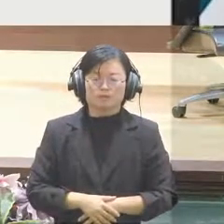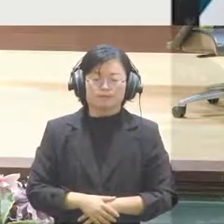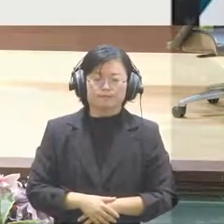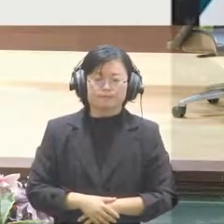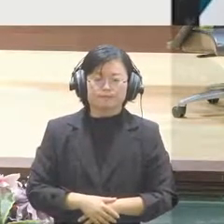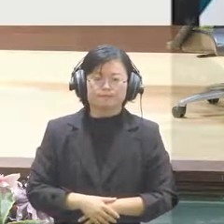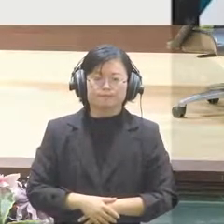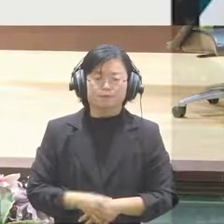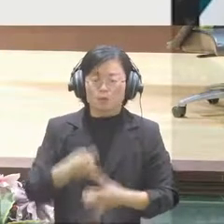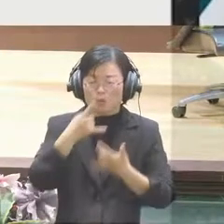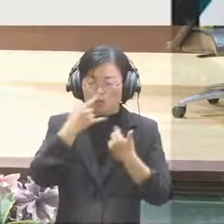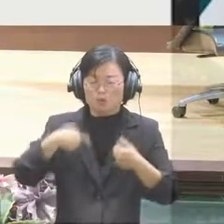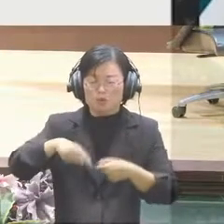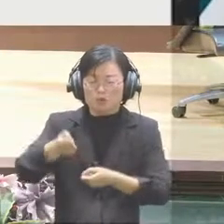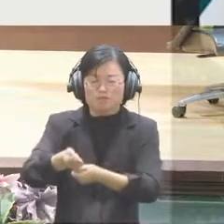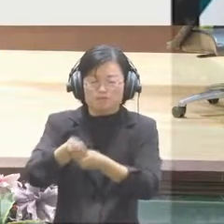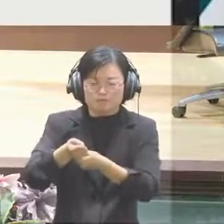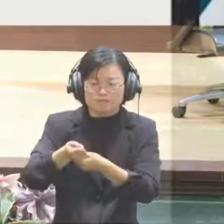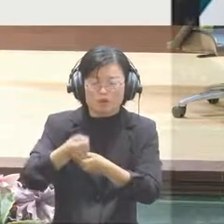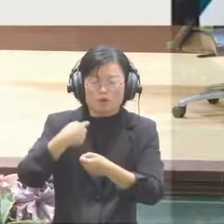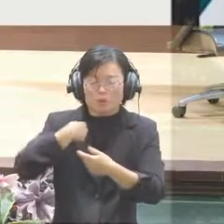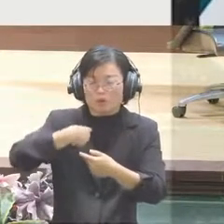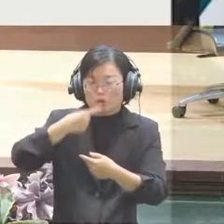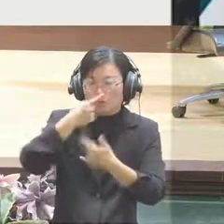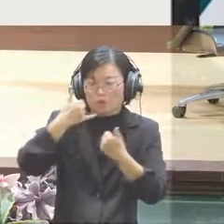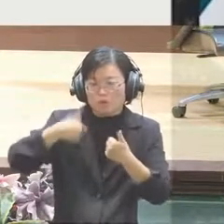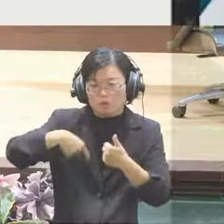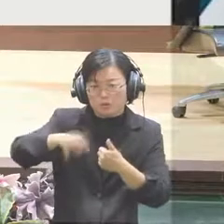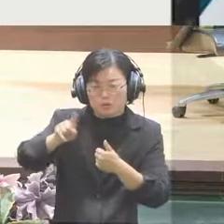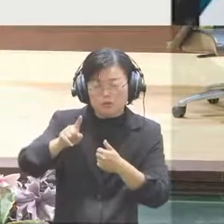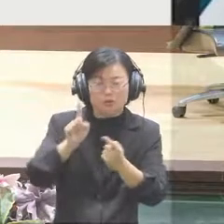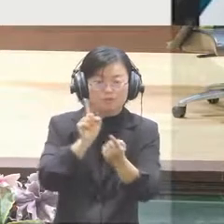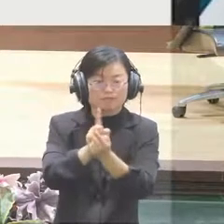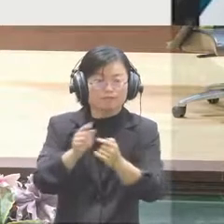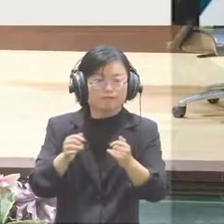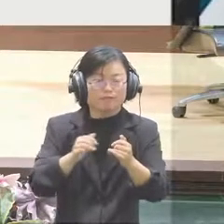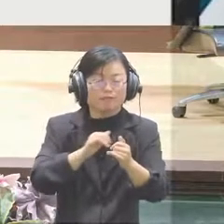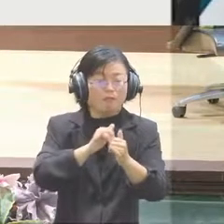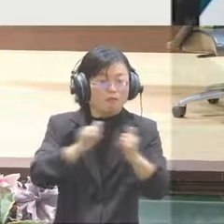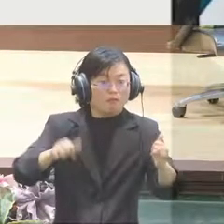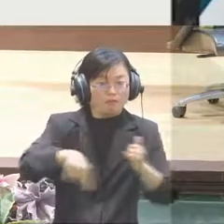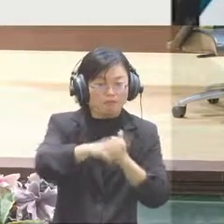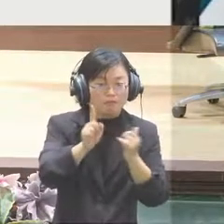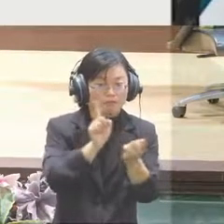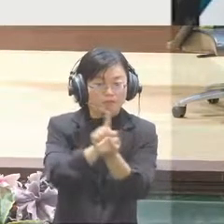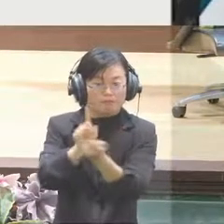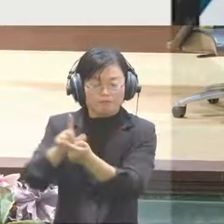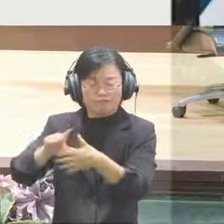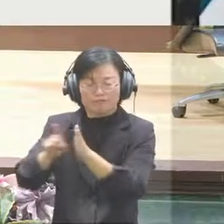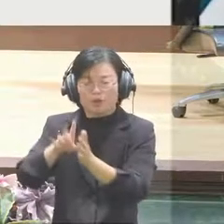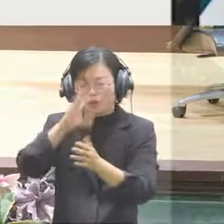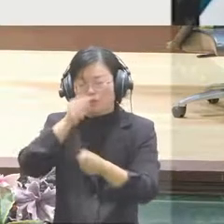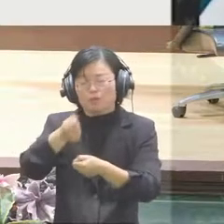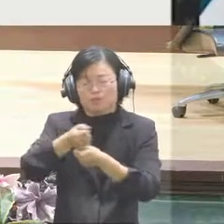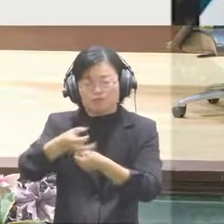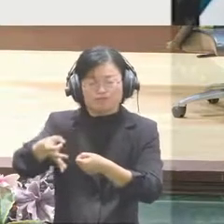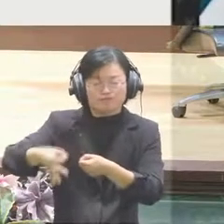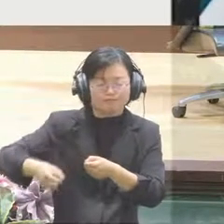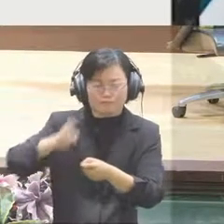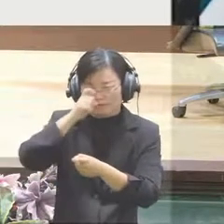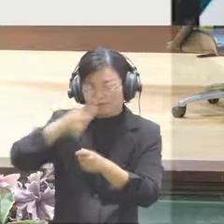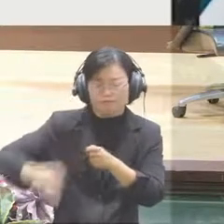part of financial sources. So we have been doing quite okay, but recently